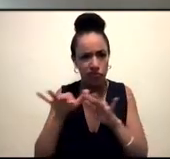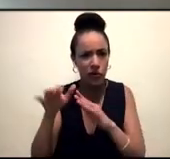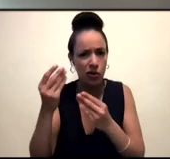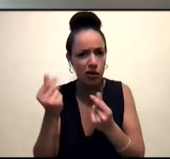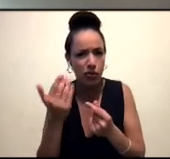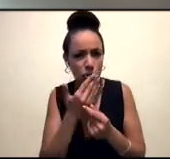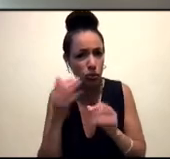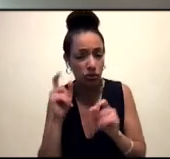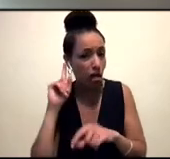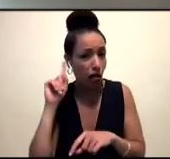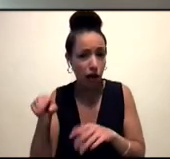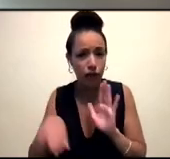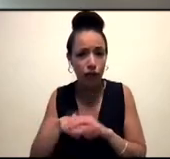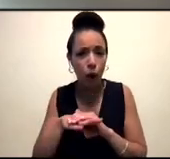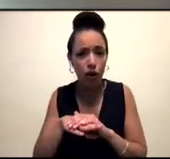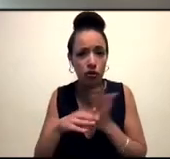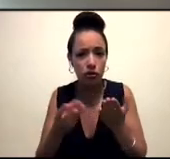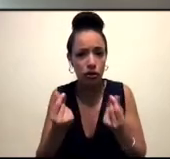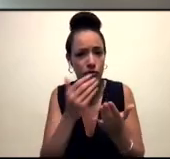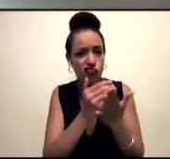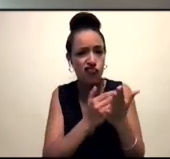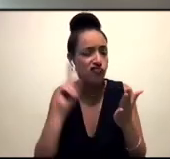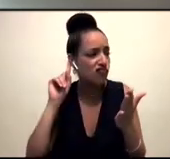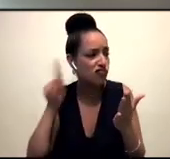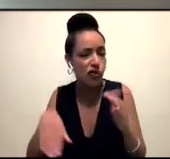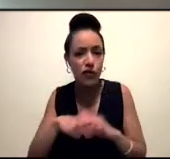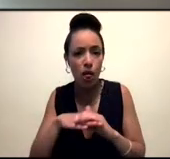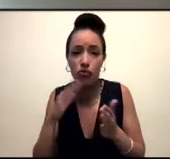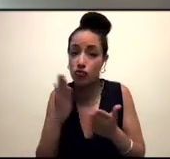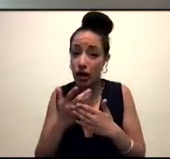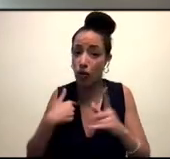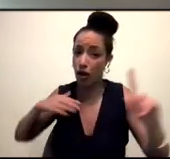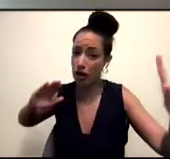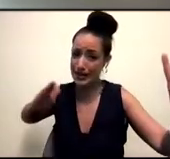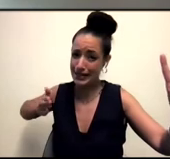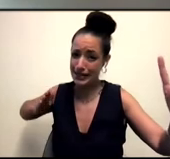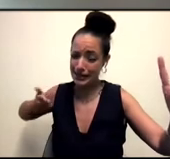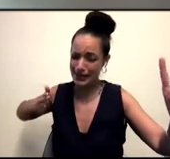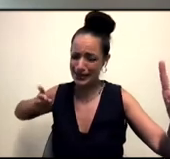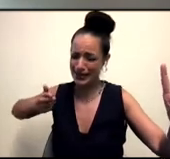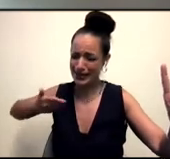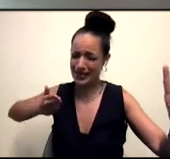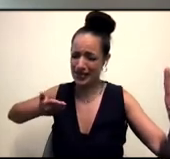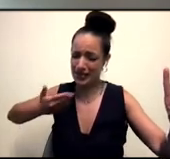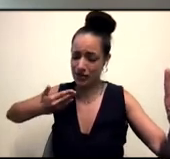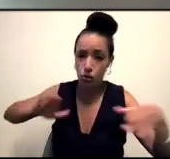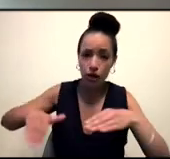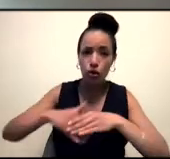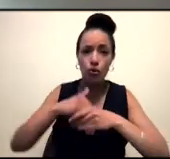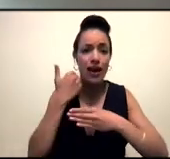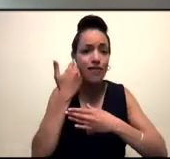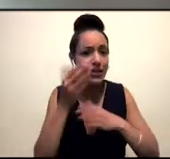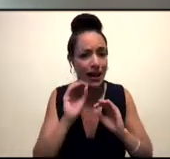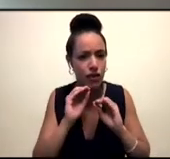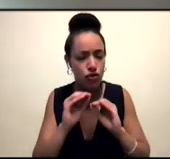month even have syllabuses that, you we're so far away actually from ingraining into everyday education. And whether it's talking about